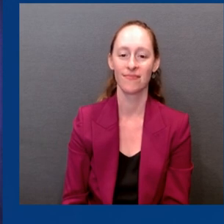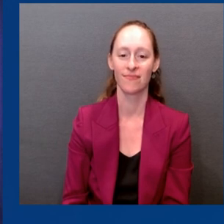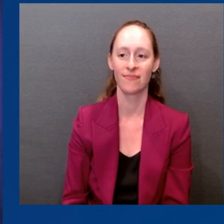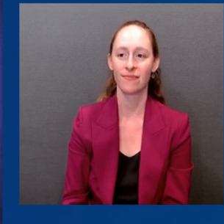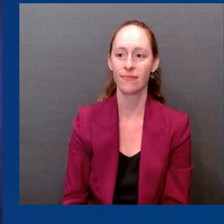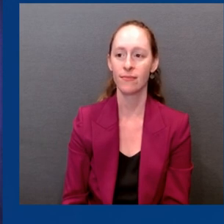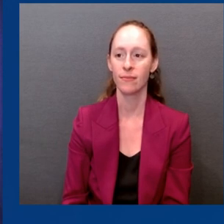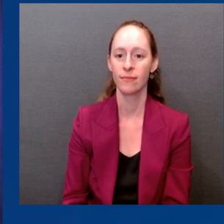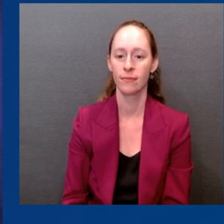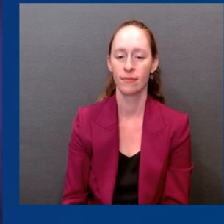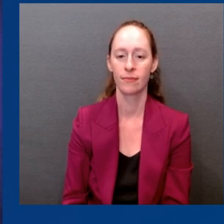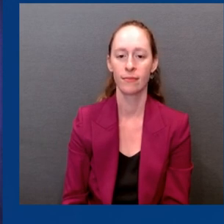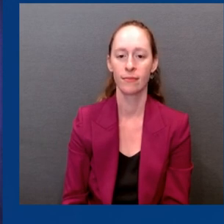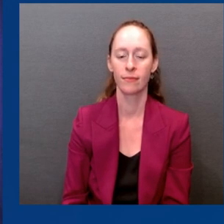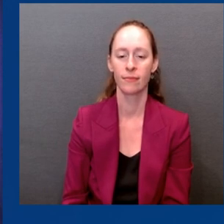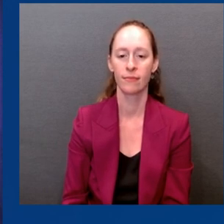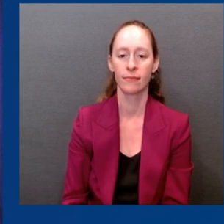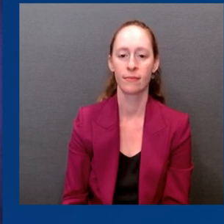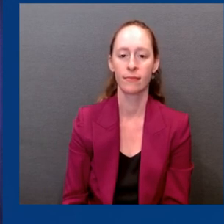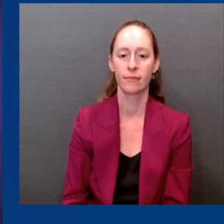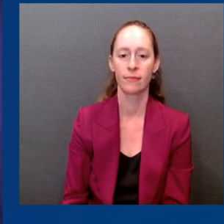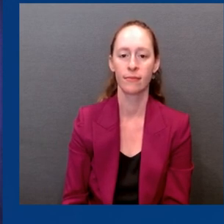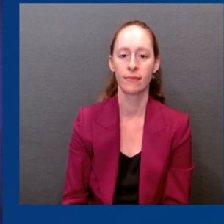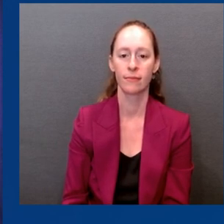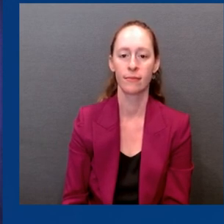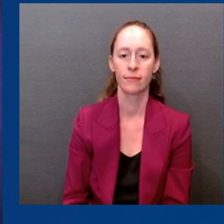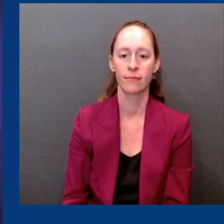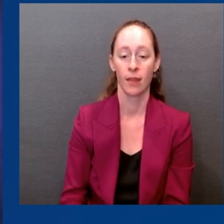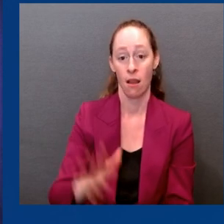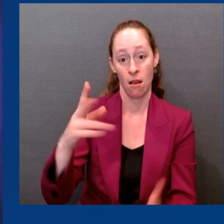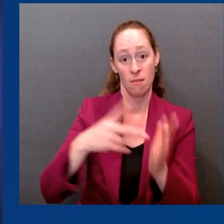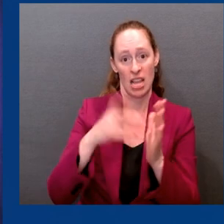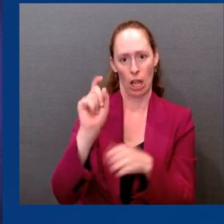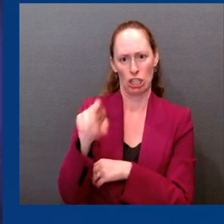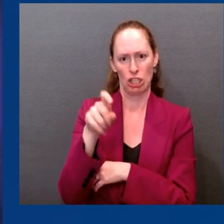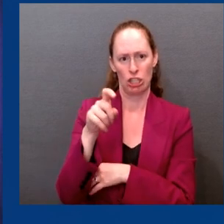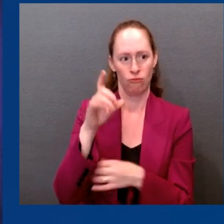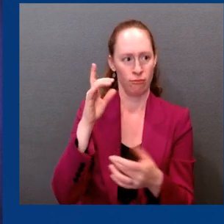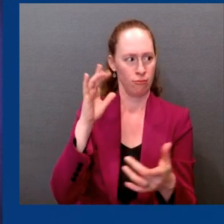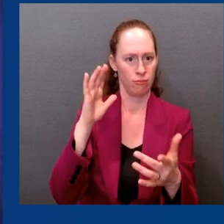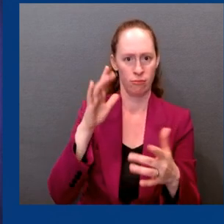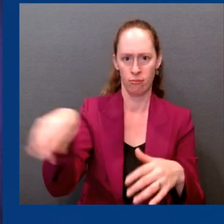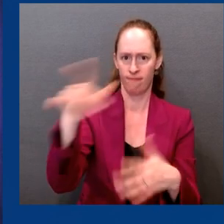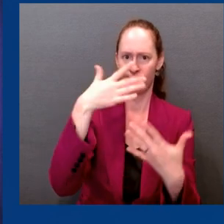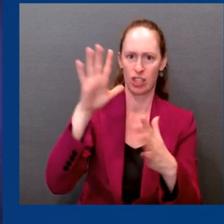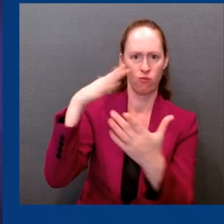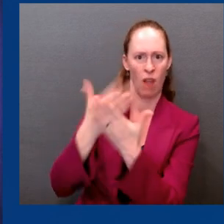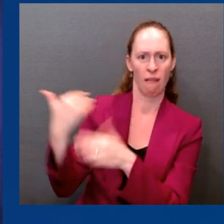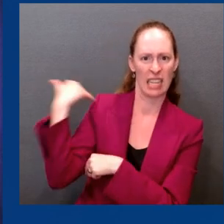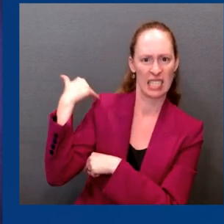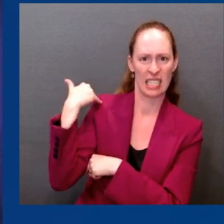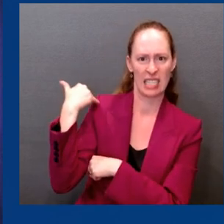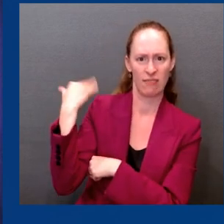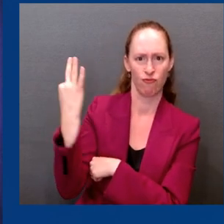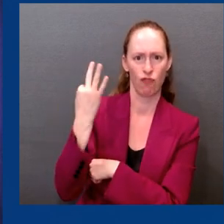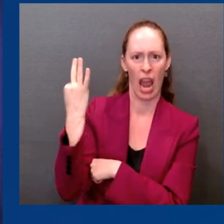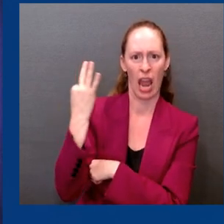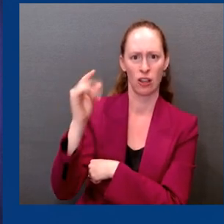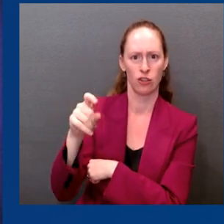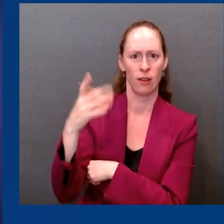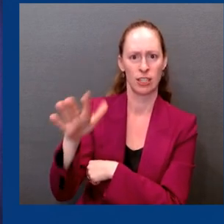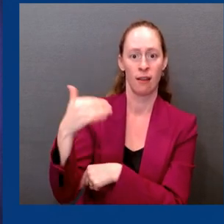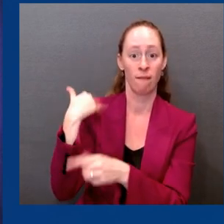arriving. In fact, actually, I think as of this past Friday, they started arriving. And by the end of this week, over